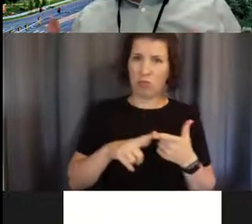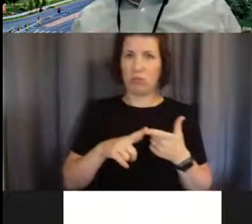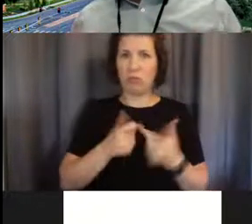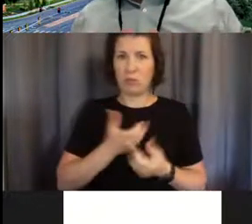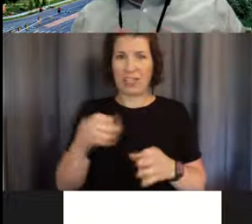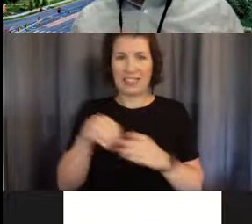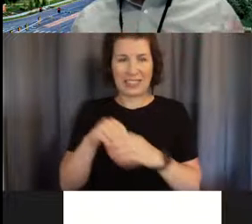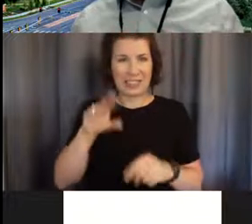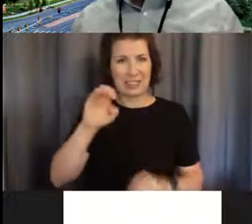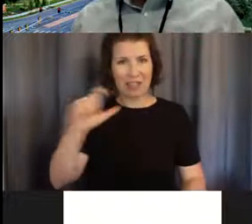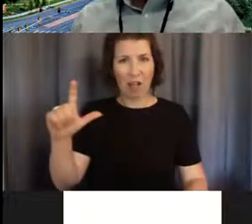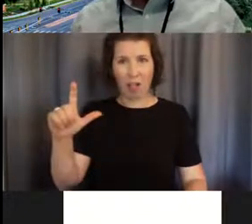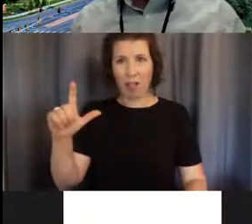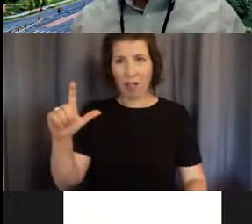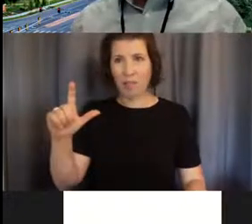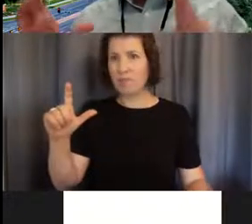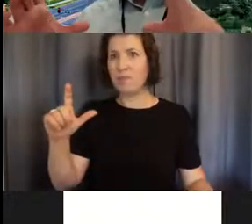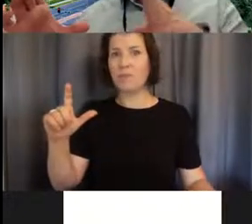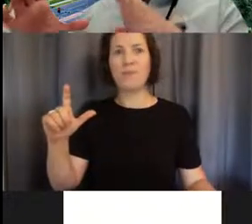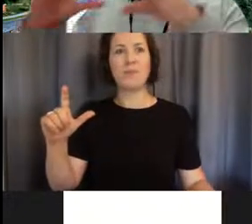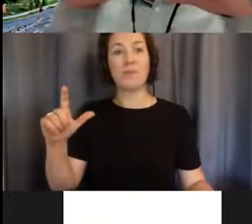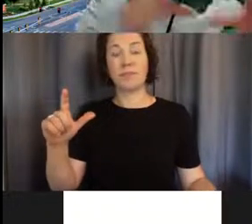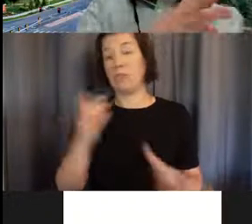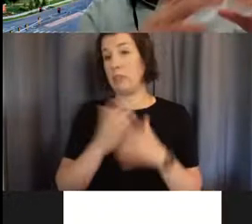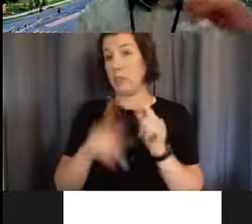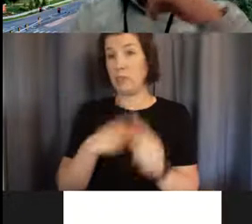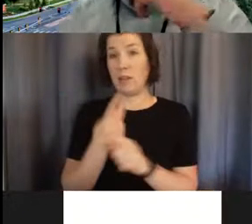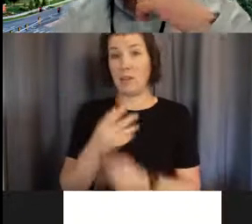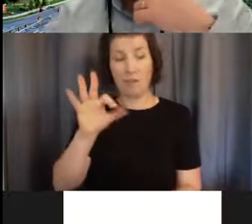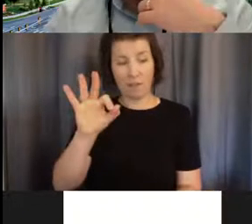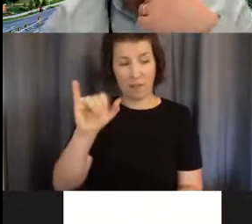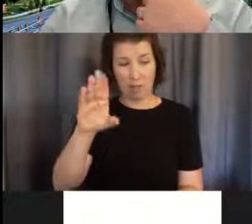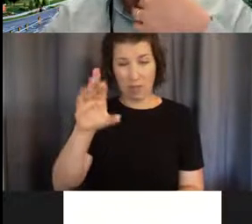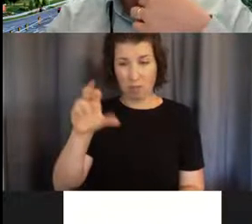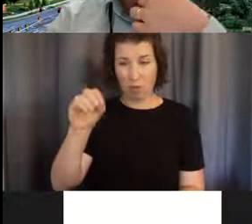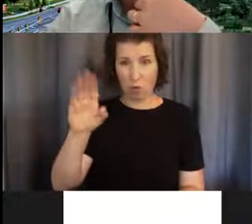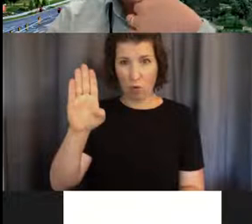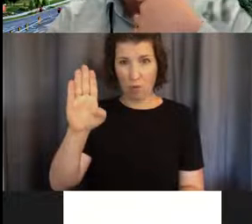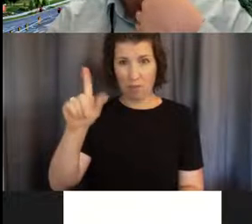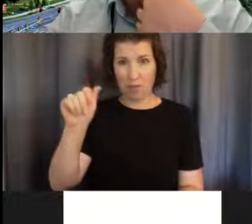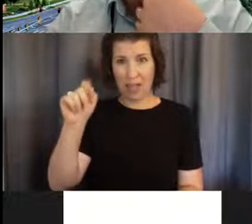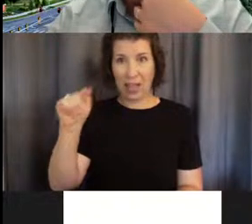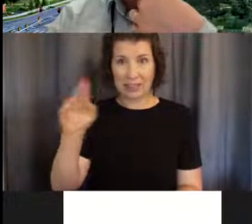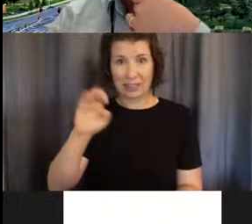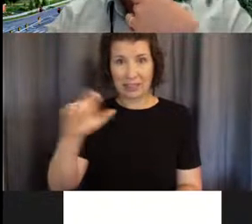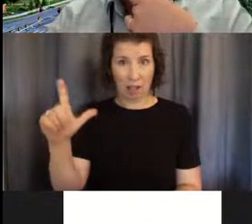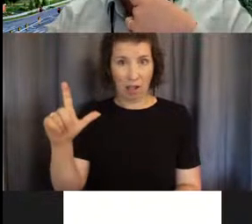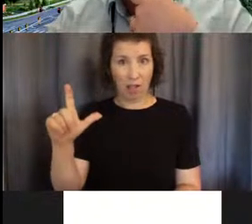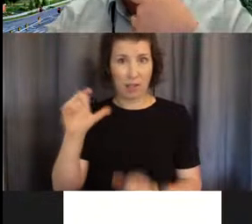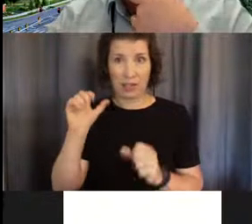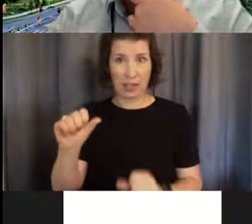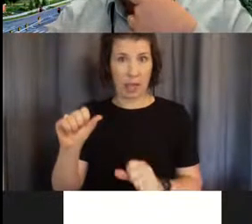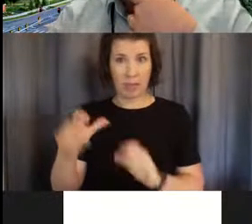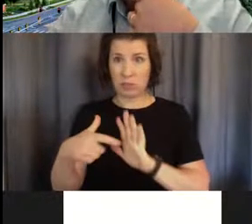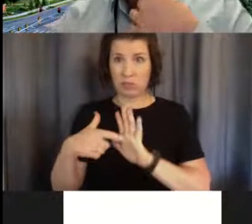in a, yeah, some sort of fibroblast cell. And it can revert back and be indistinguishable from a human embryonic